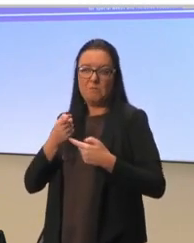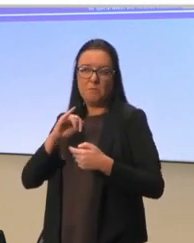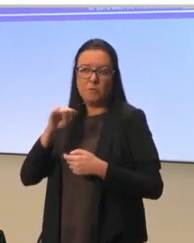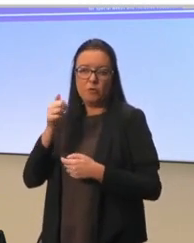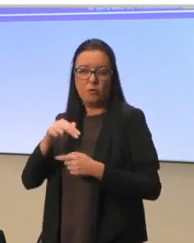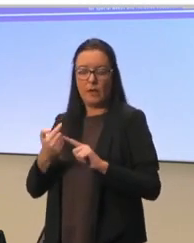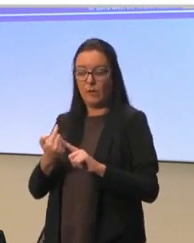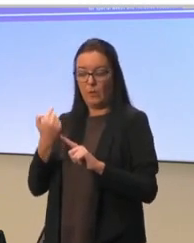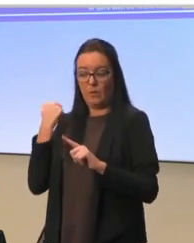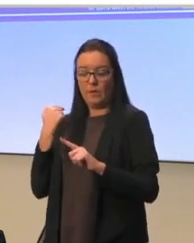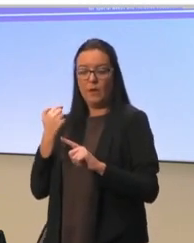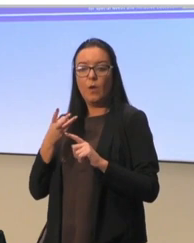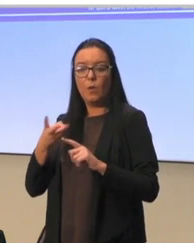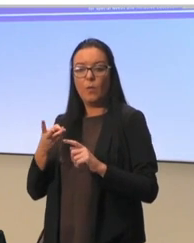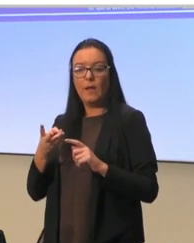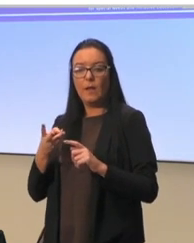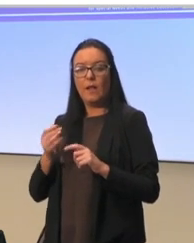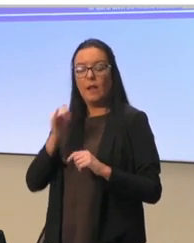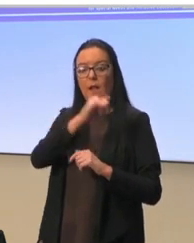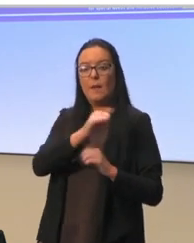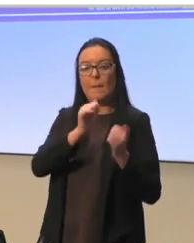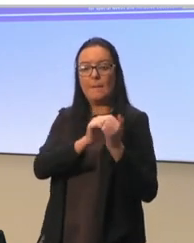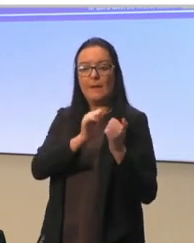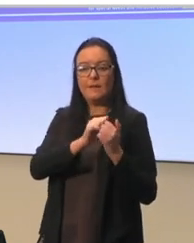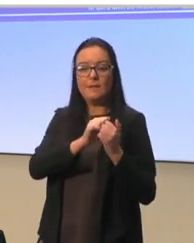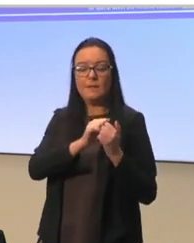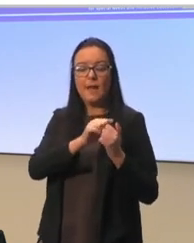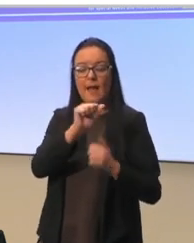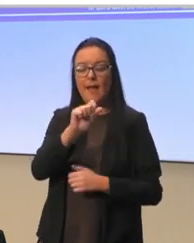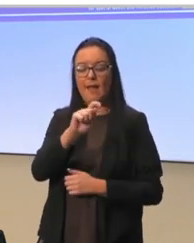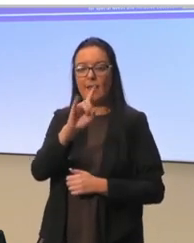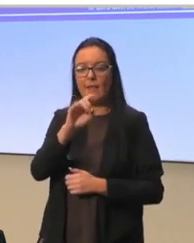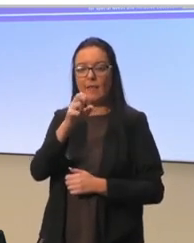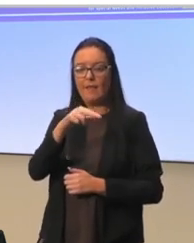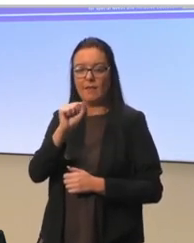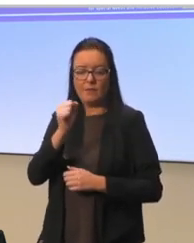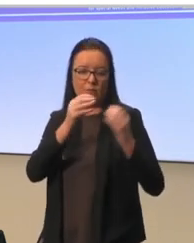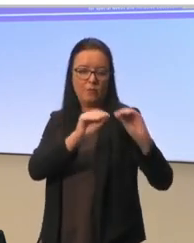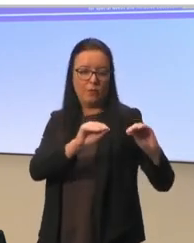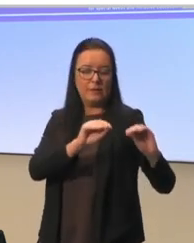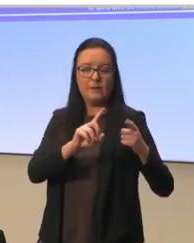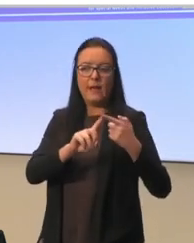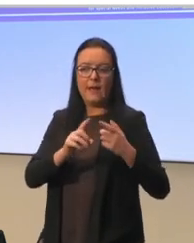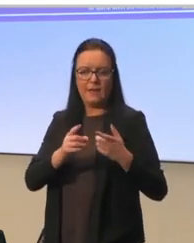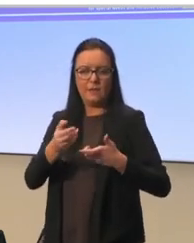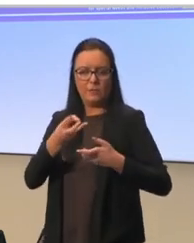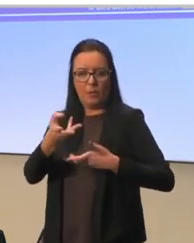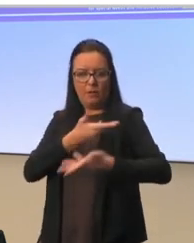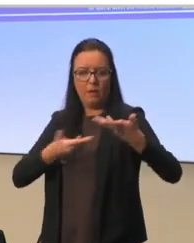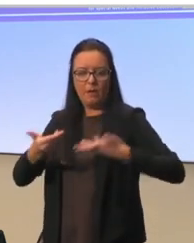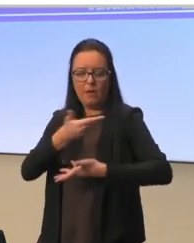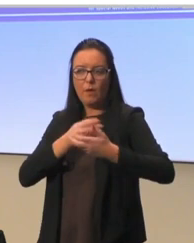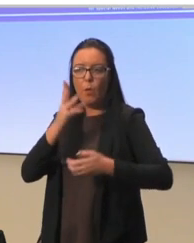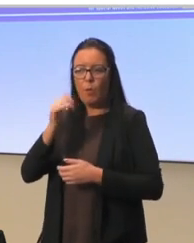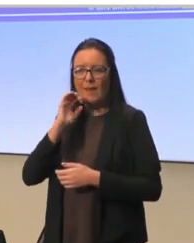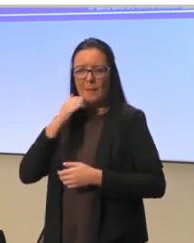will have meetings. One meeting in Dublin. One meeting in Athens. And we will discuss with the stakeholders. Because our big challenge, but our big aim is